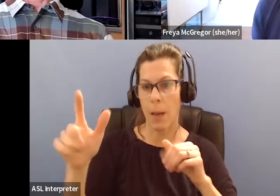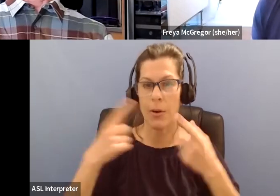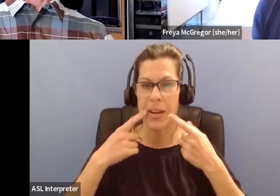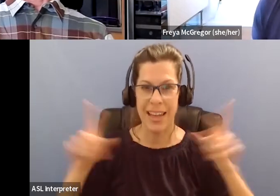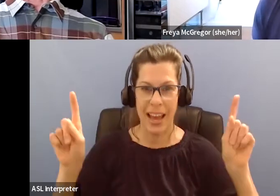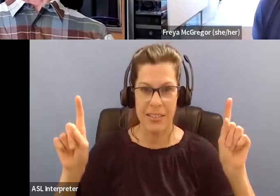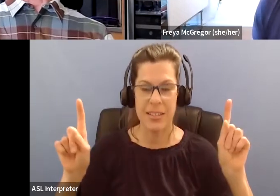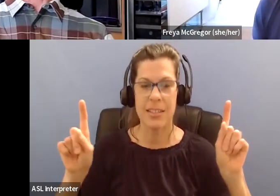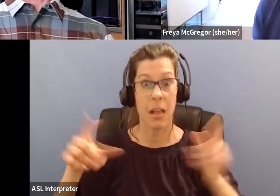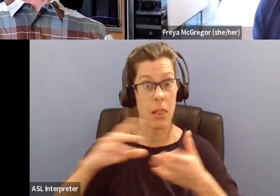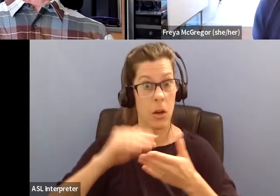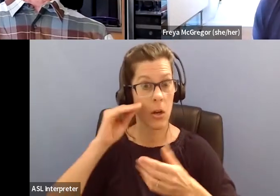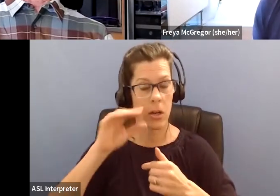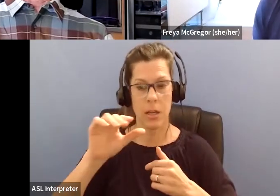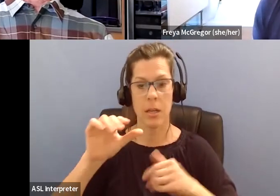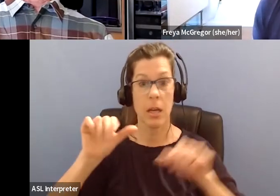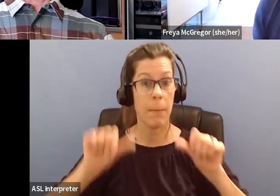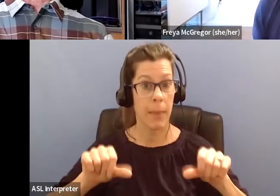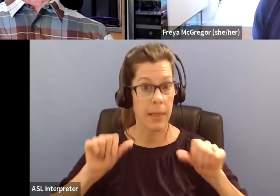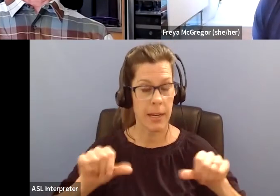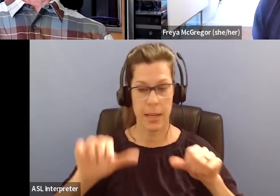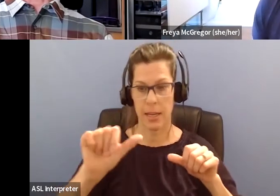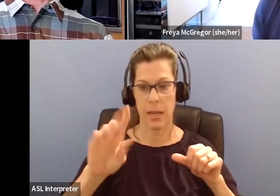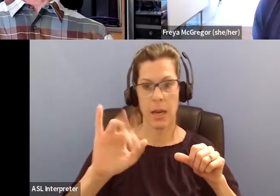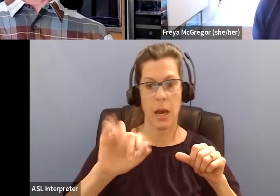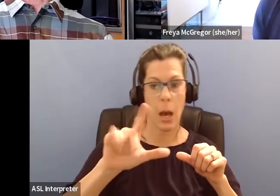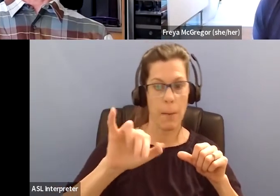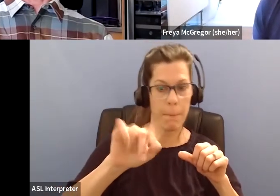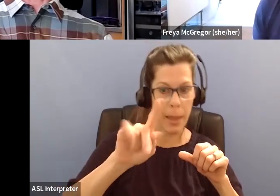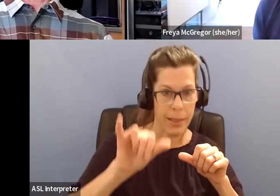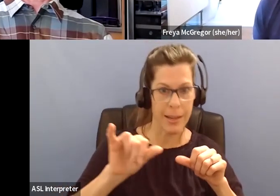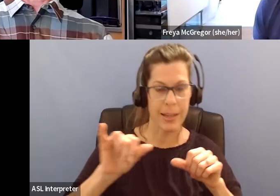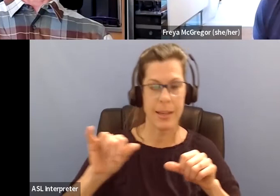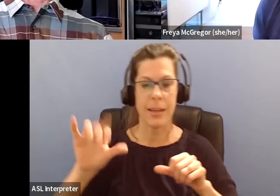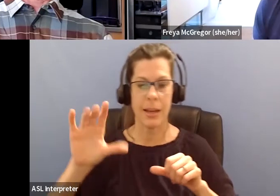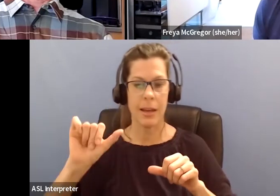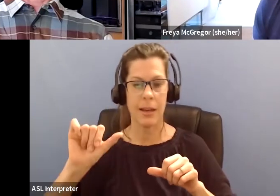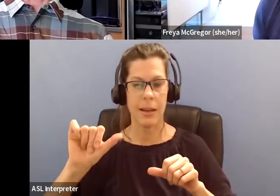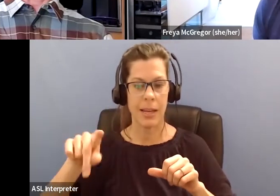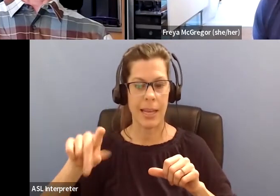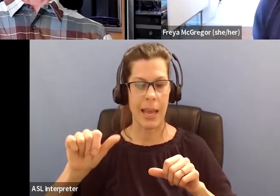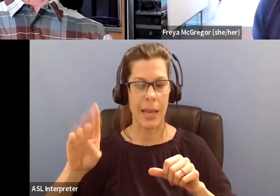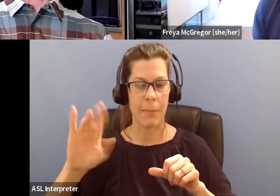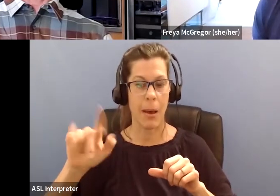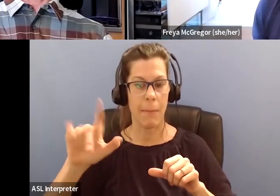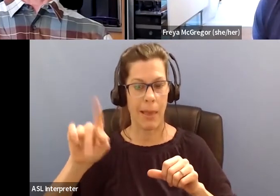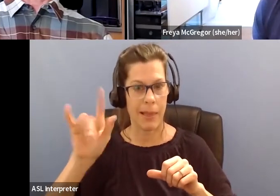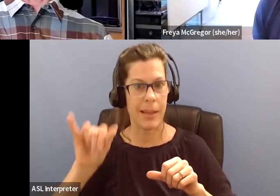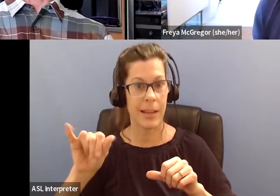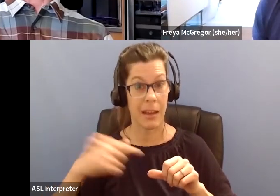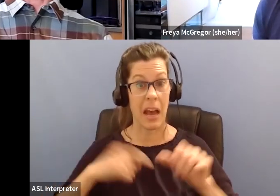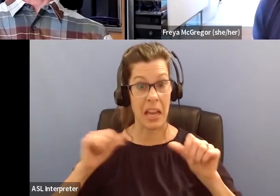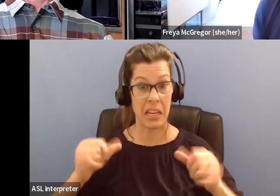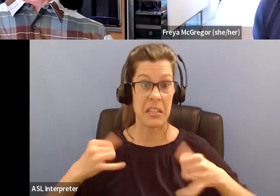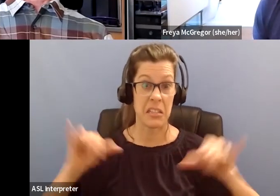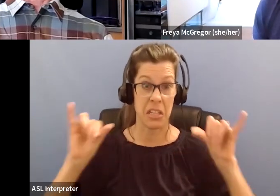that and it really registered with me. So there are certain things I'm capable of doing. I can still I'm